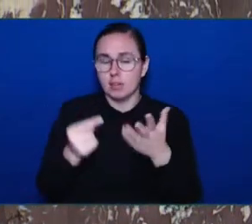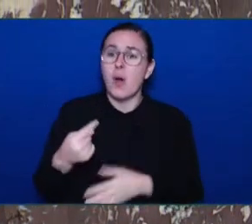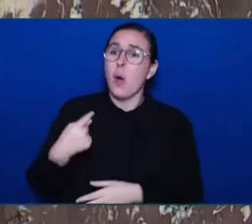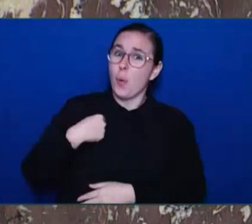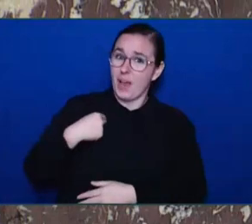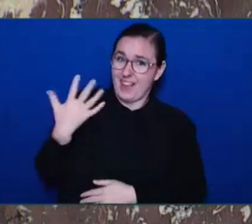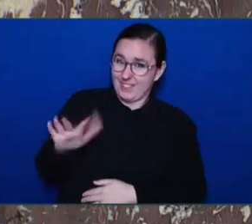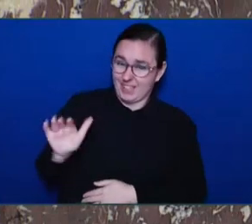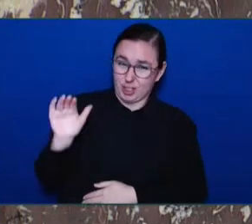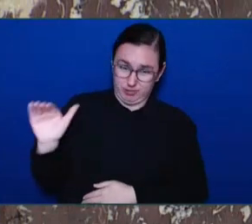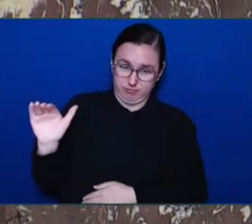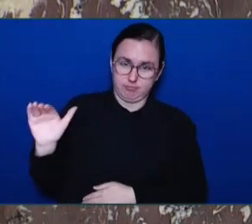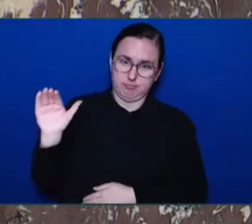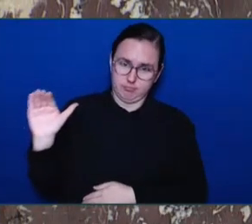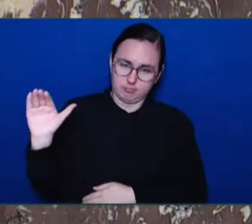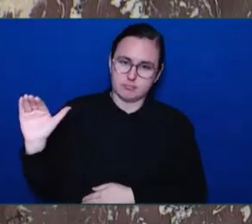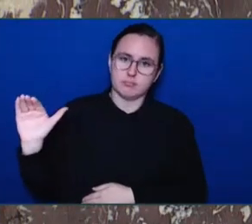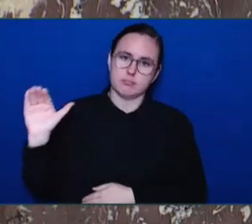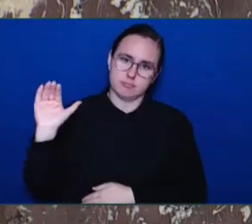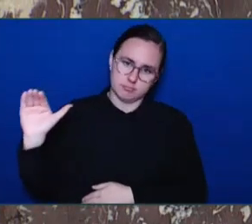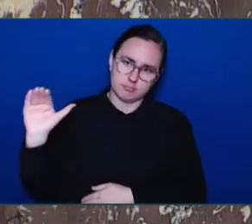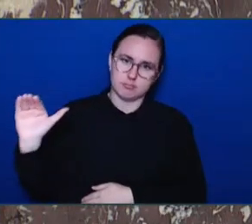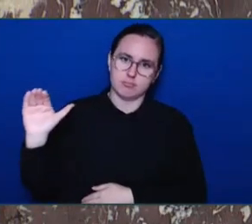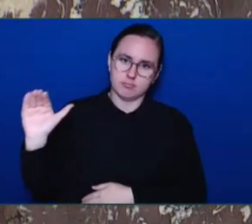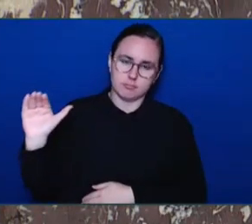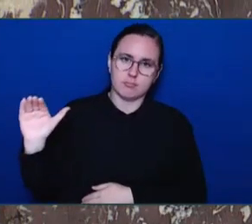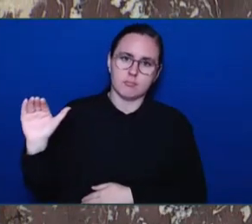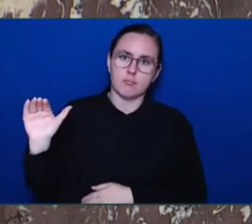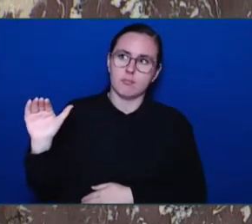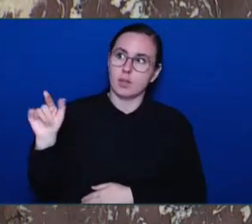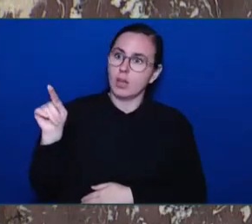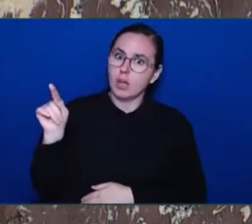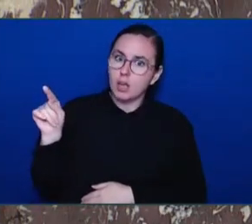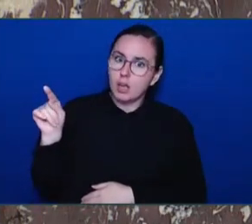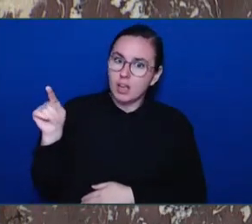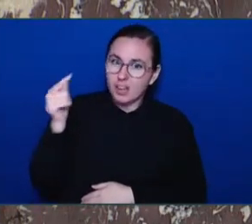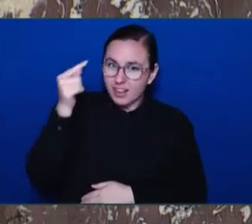to put people's safety above the rights of criminals in this province.